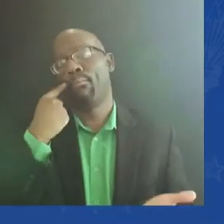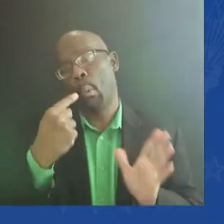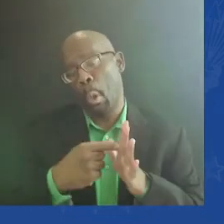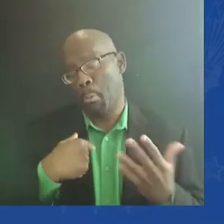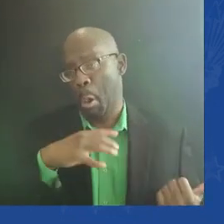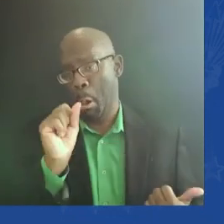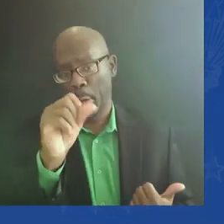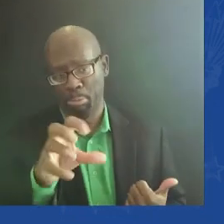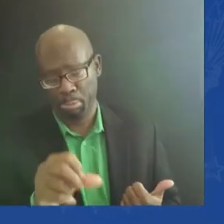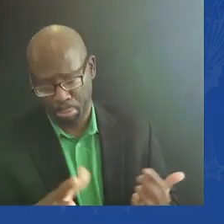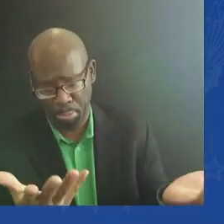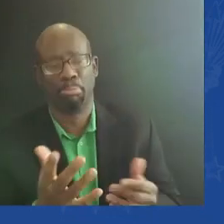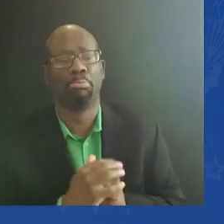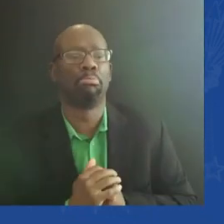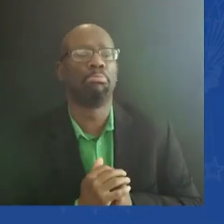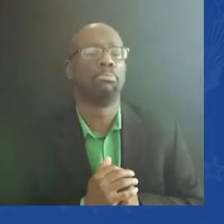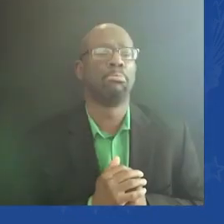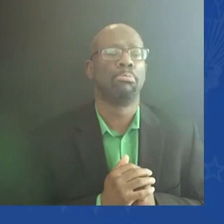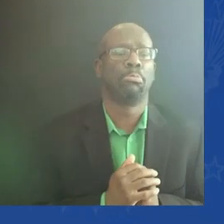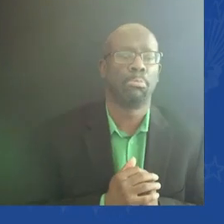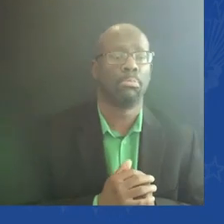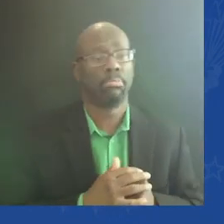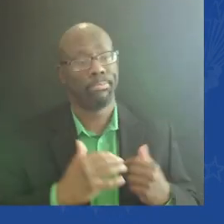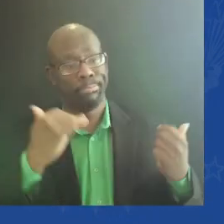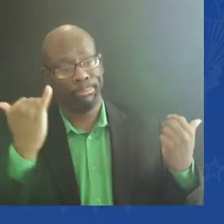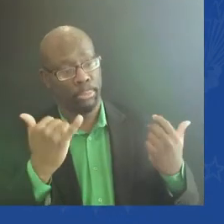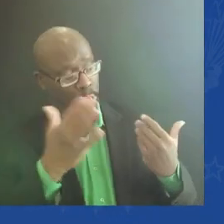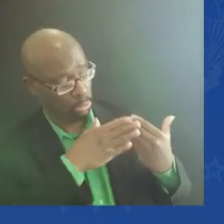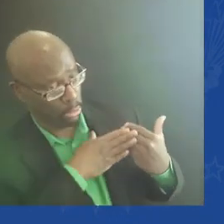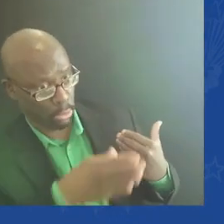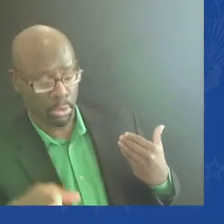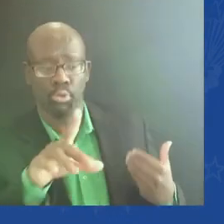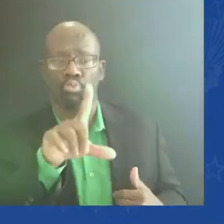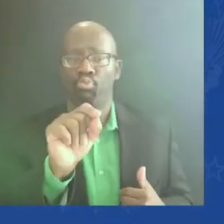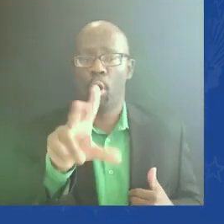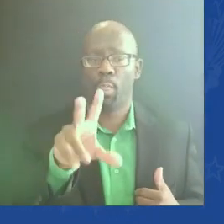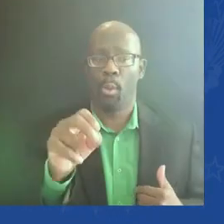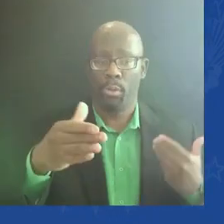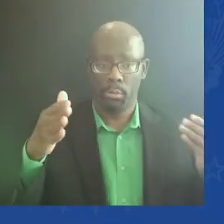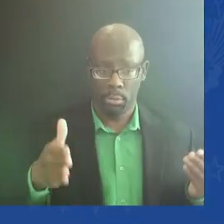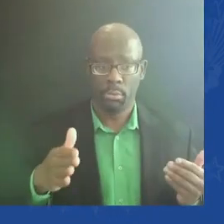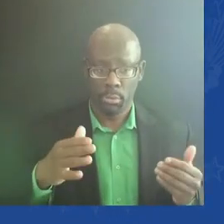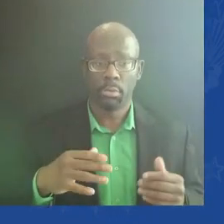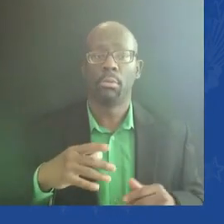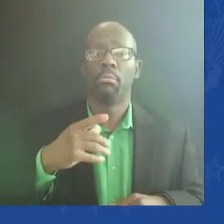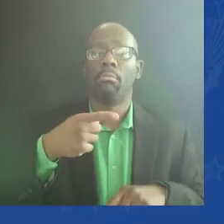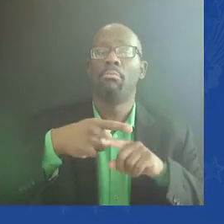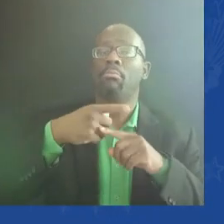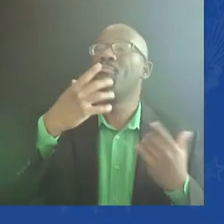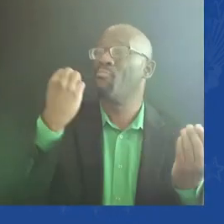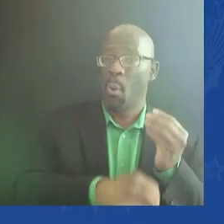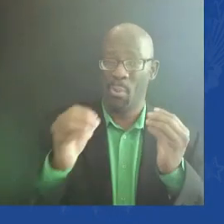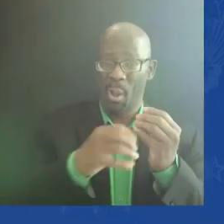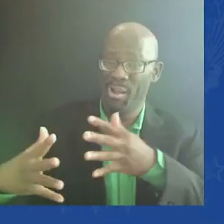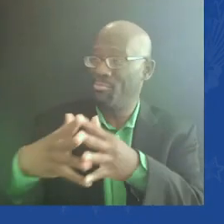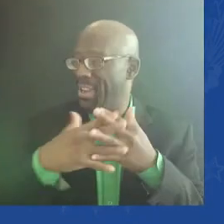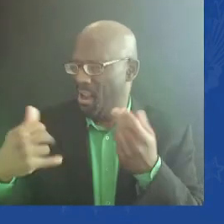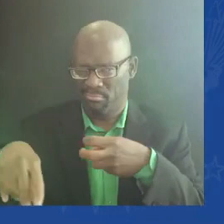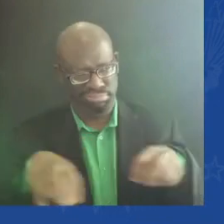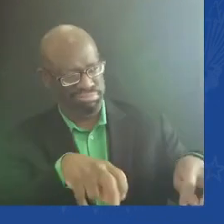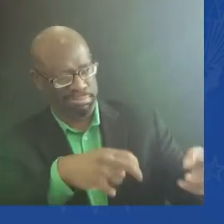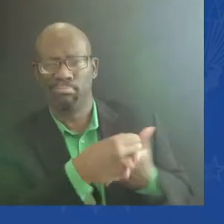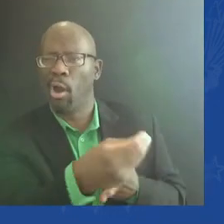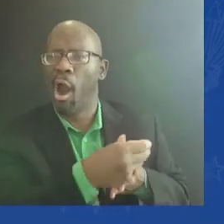now and 2030 to have half the vehicles in America are electric vehicles. So the idea we're not going to need gasoline for automobiles